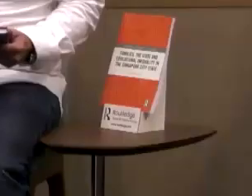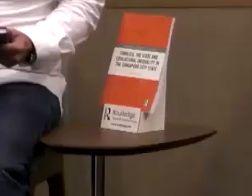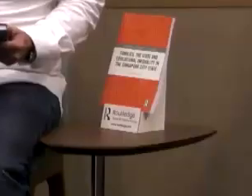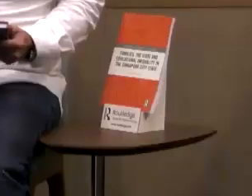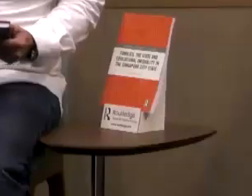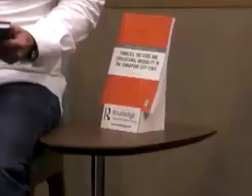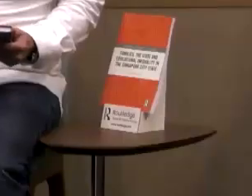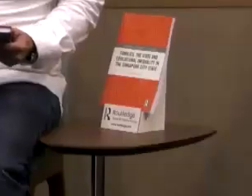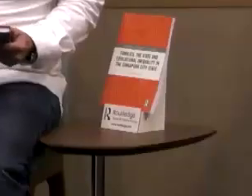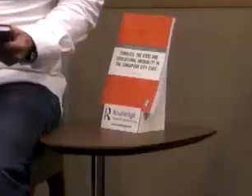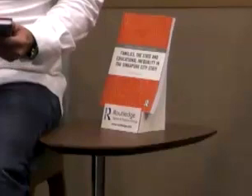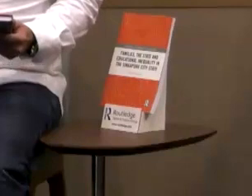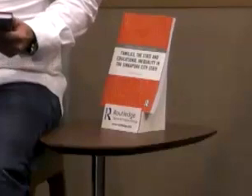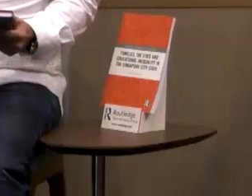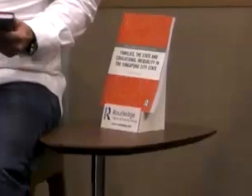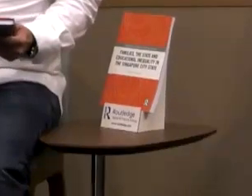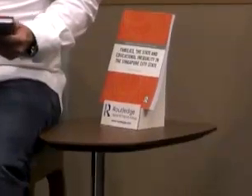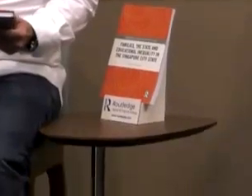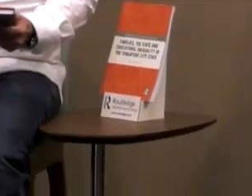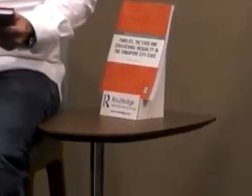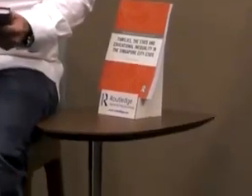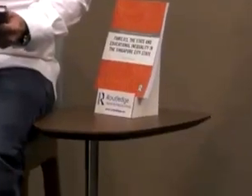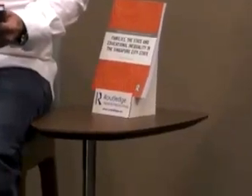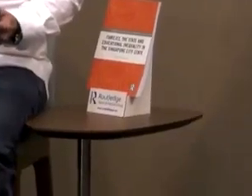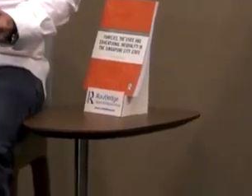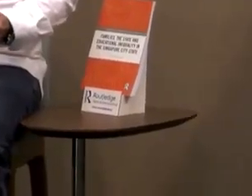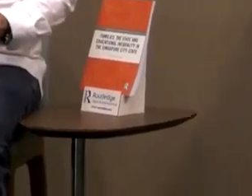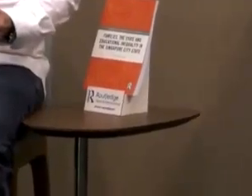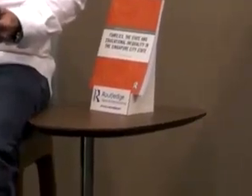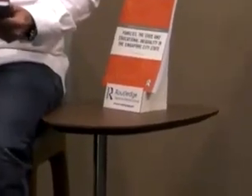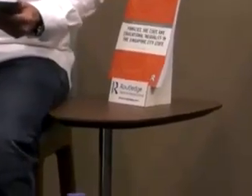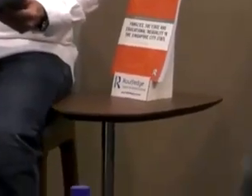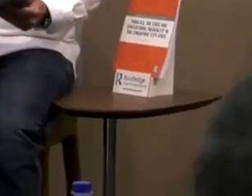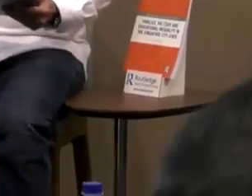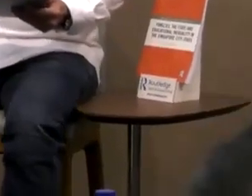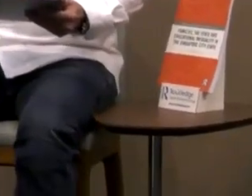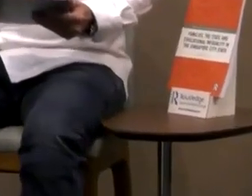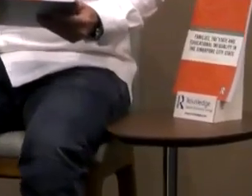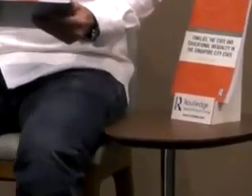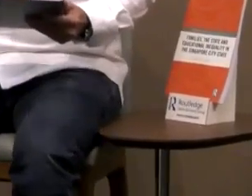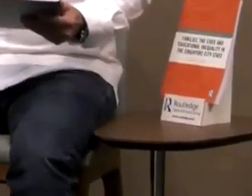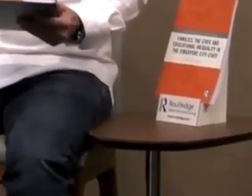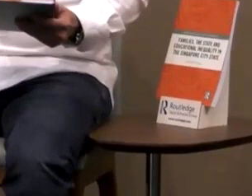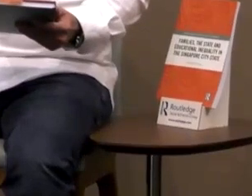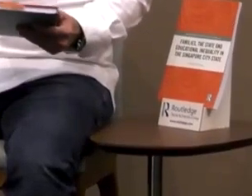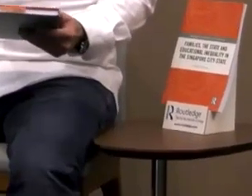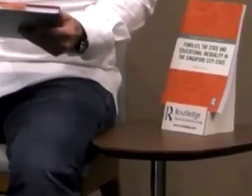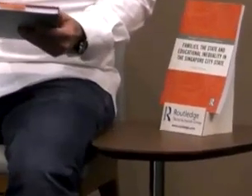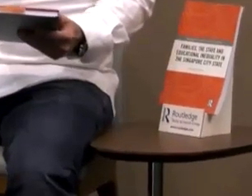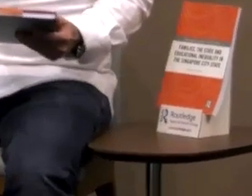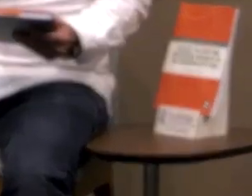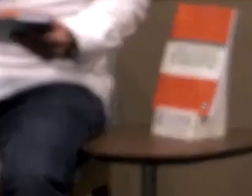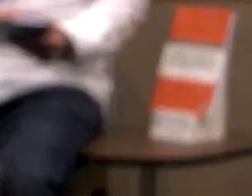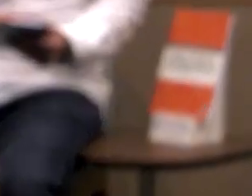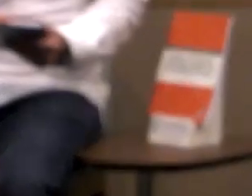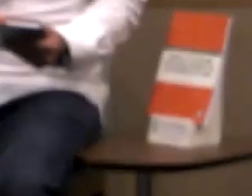best book that i've ever read on singapore education and i told charlene privately just now that it surely deserves some kind